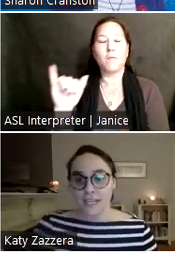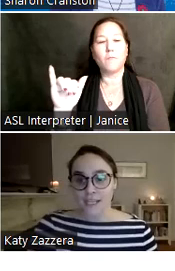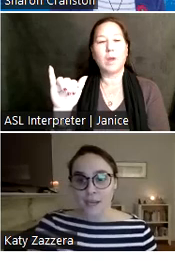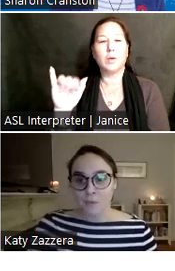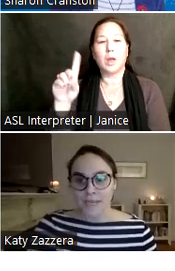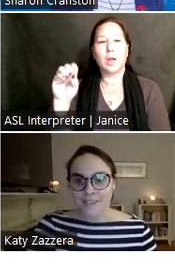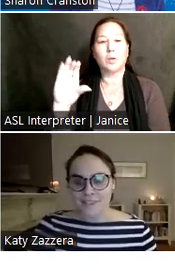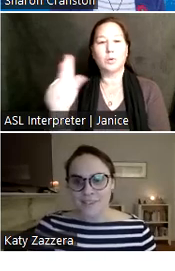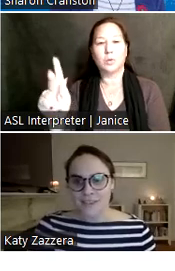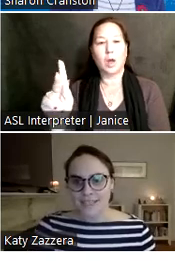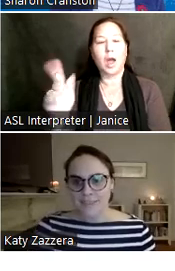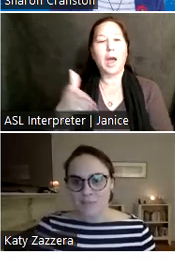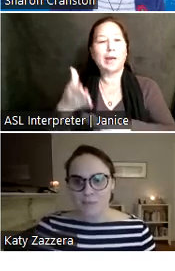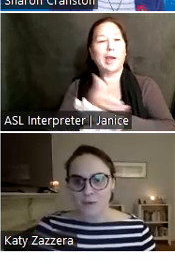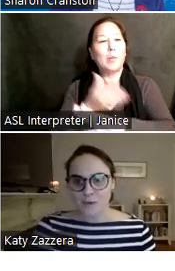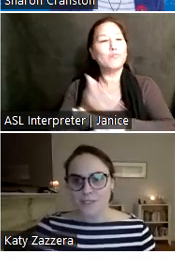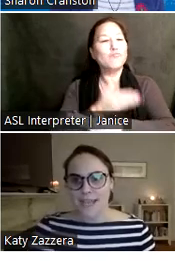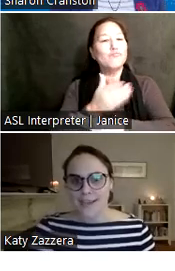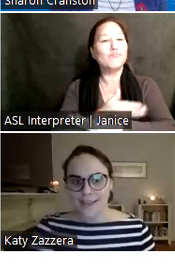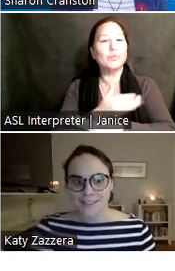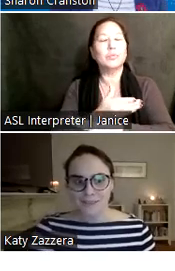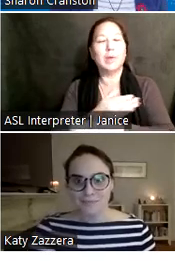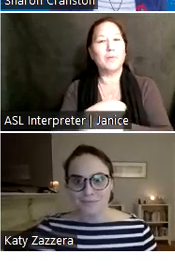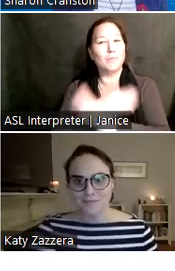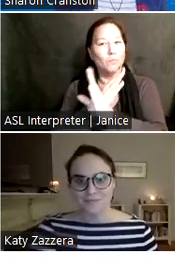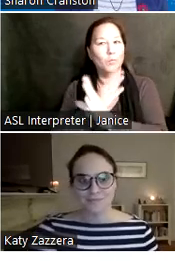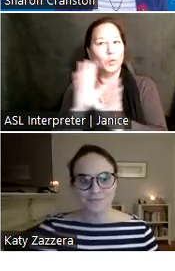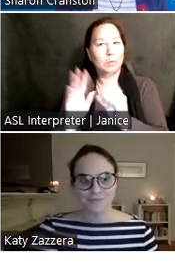started in a couple minutes, just letting some people sign on.